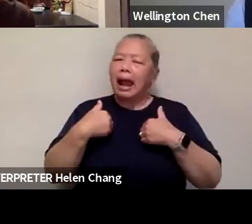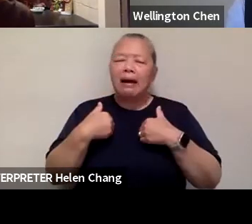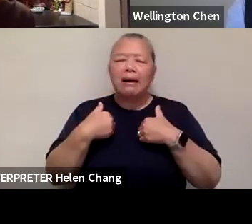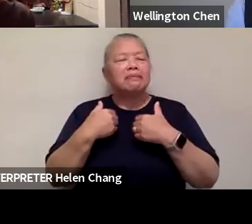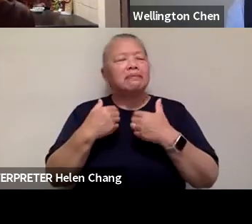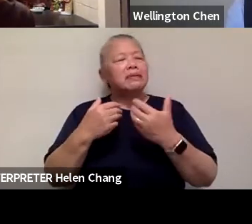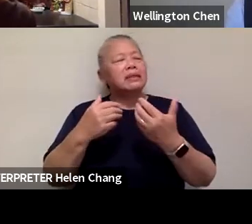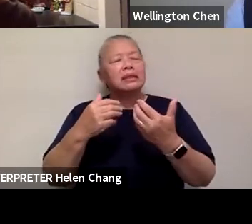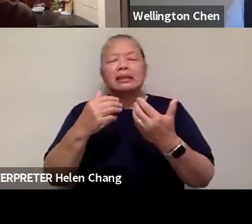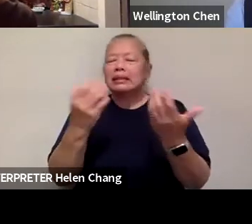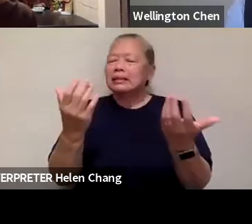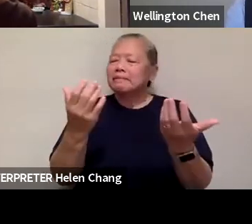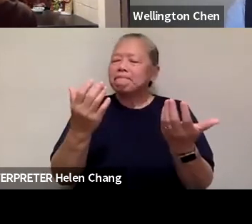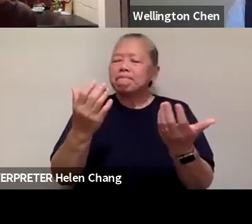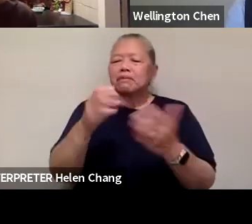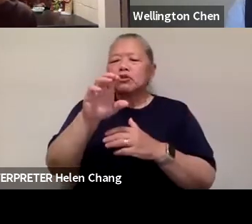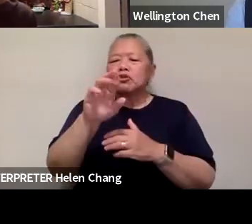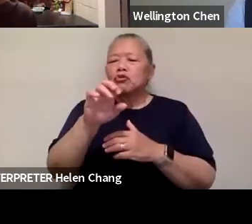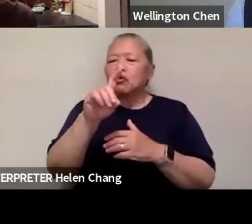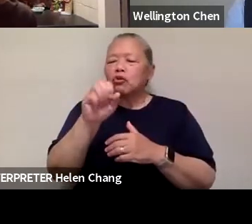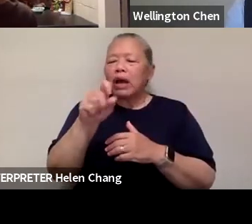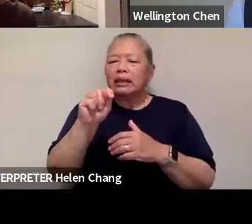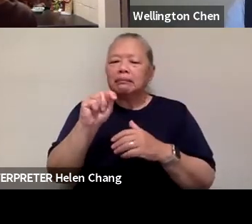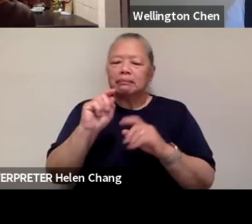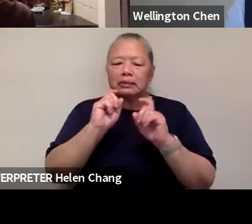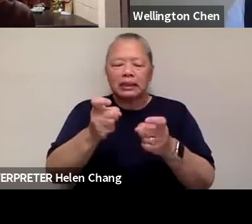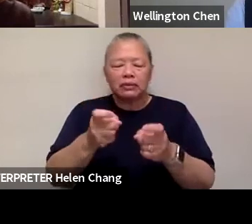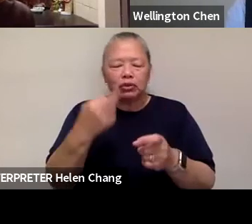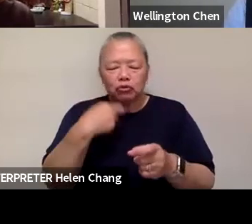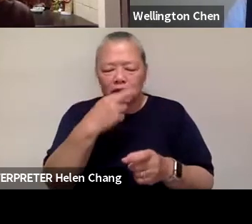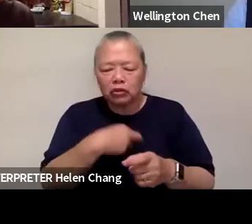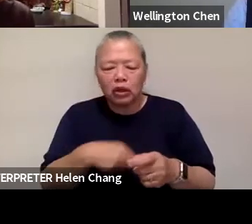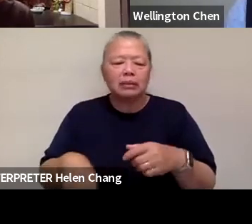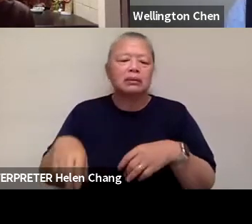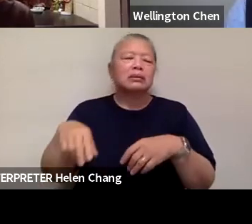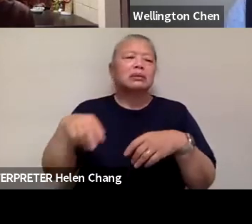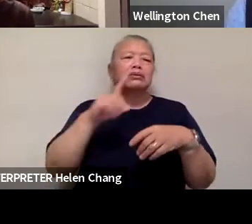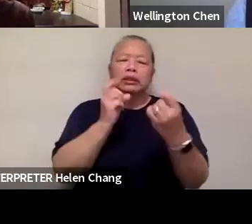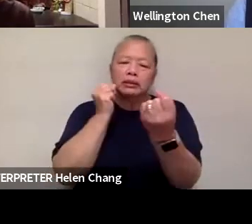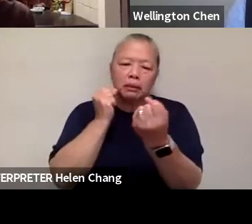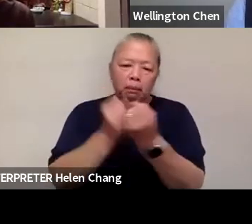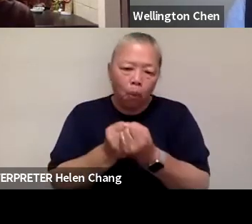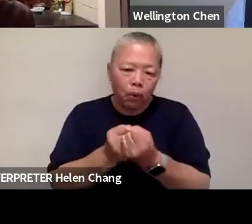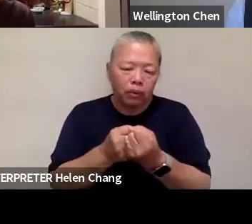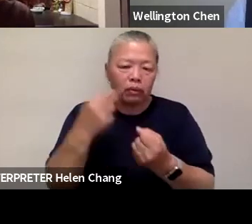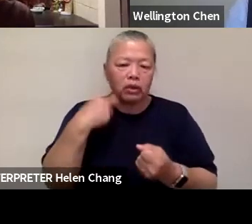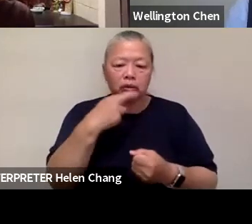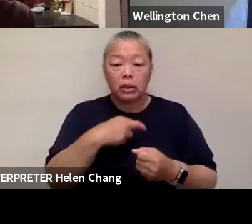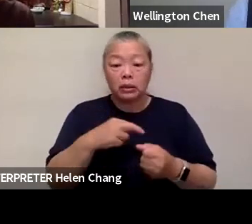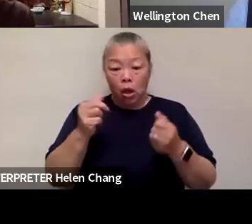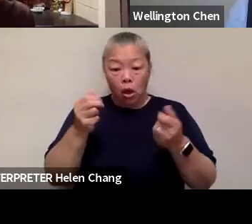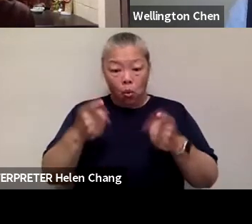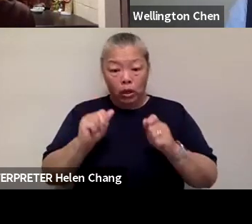so that during this bottleneck, where all the things are coming together, and all the bills are coming due, a year and a half.